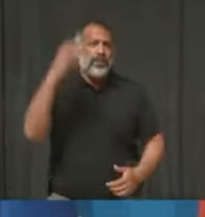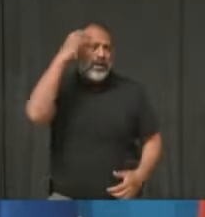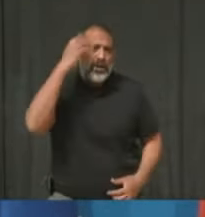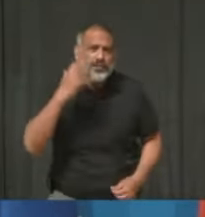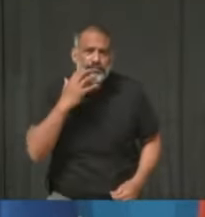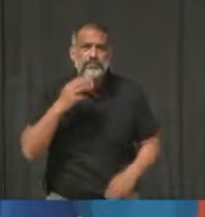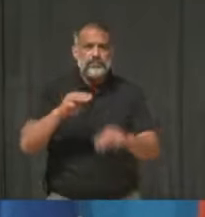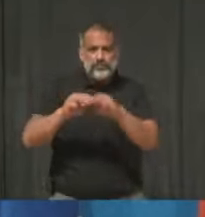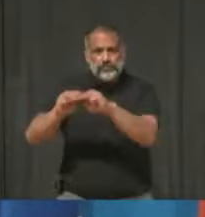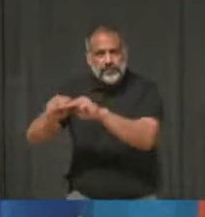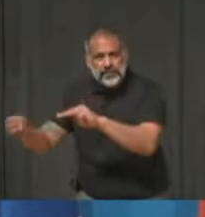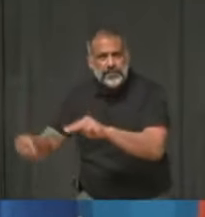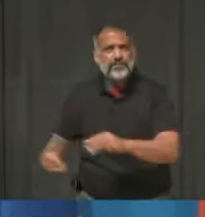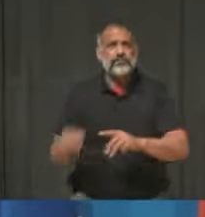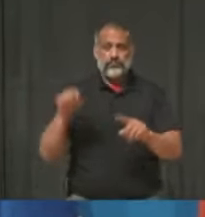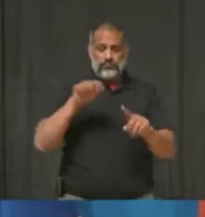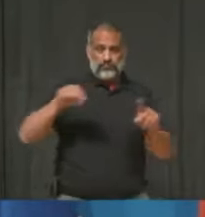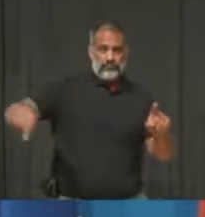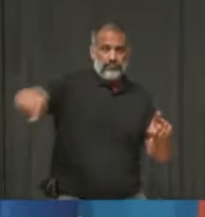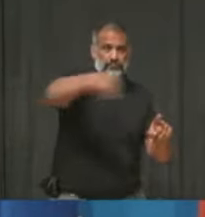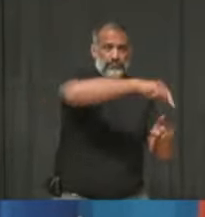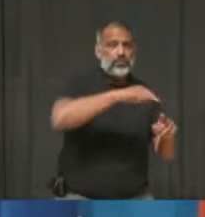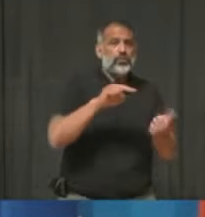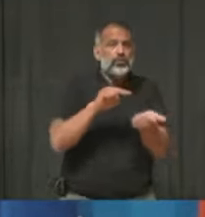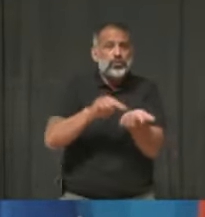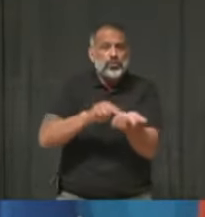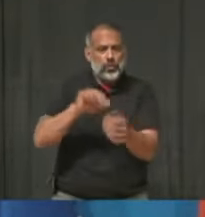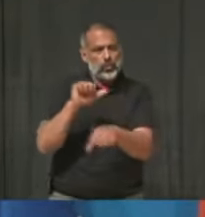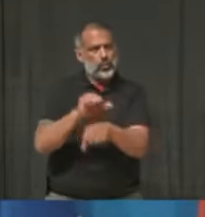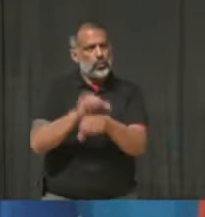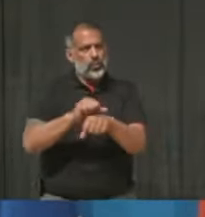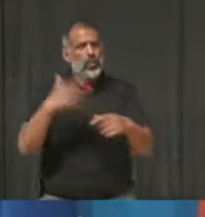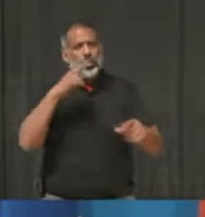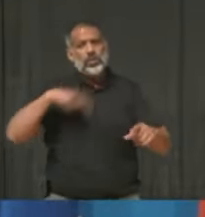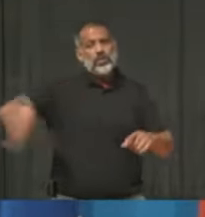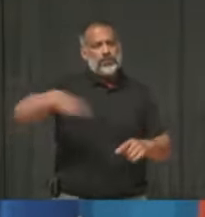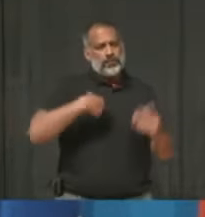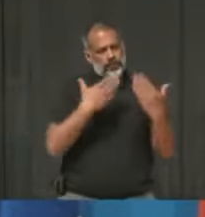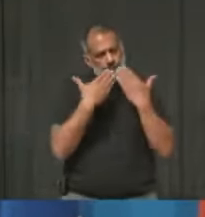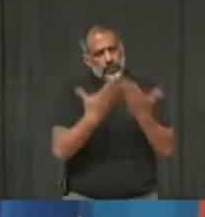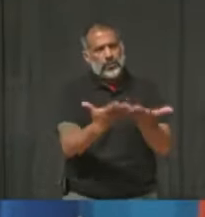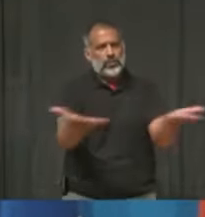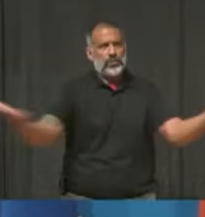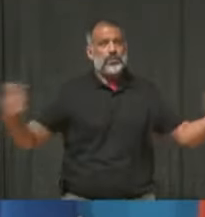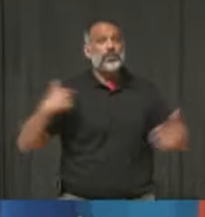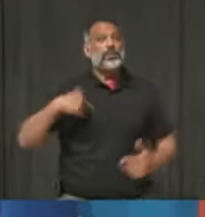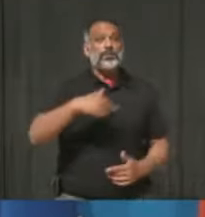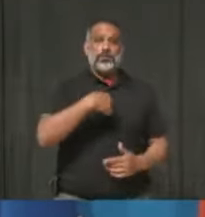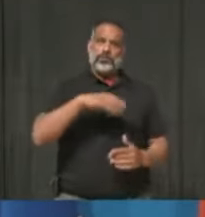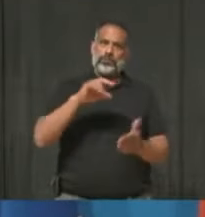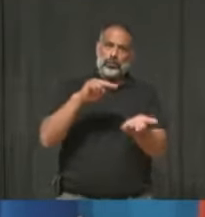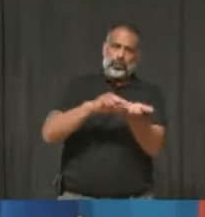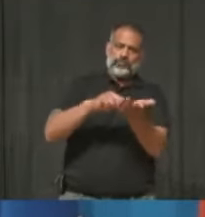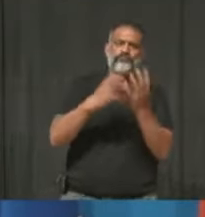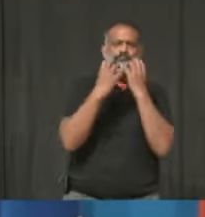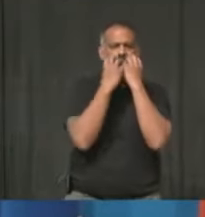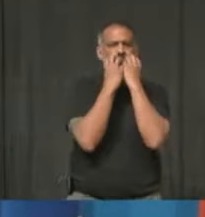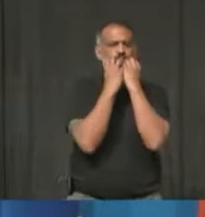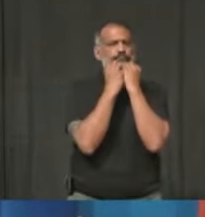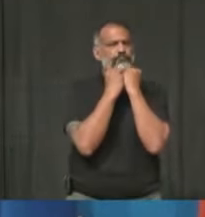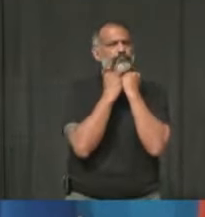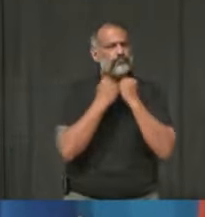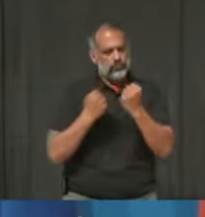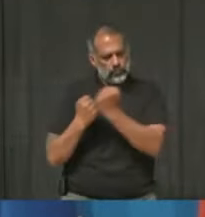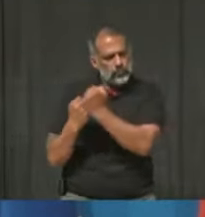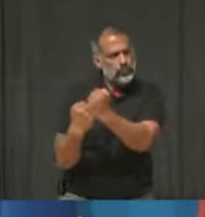across Mississauga for supporting our community. Our nurses have played a critical role in the battle against this